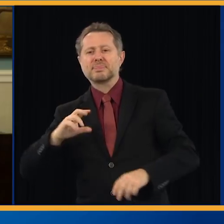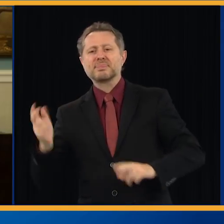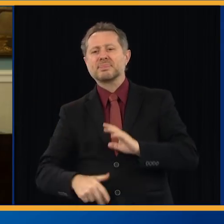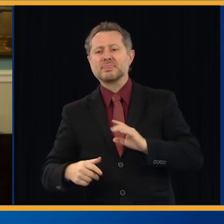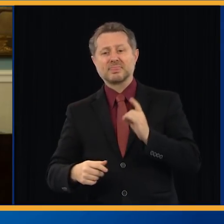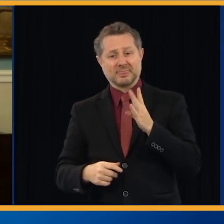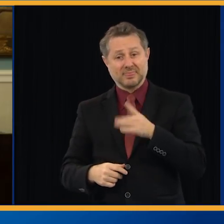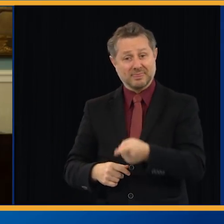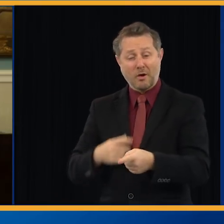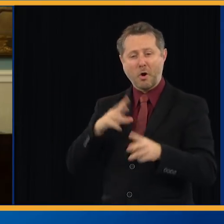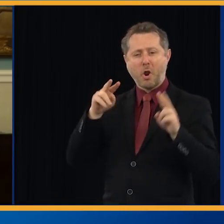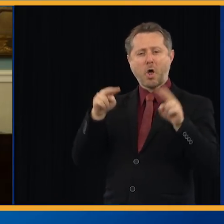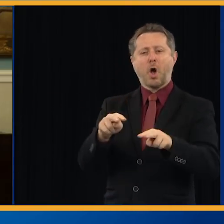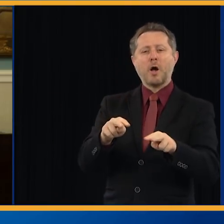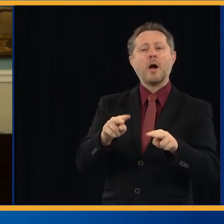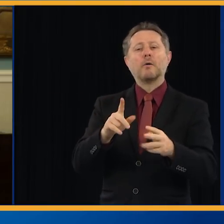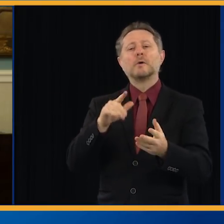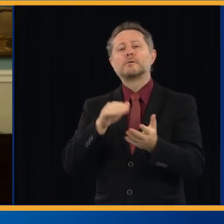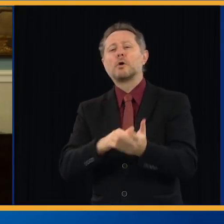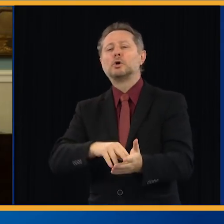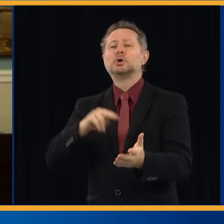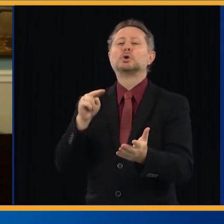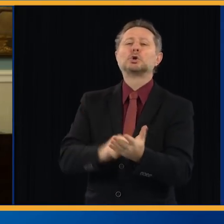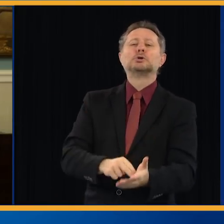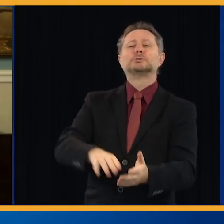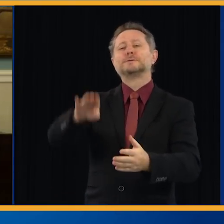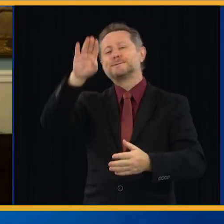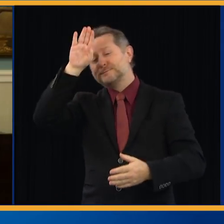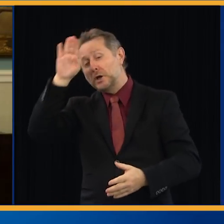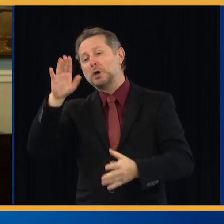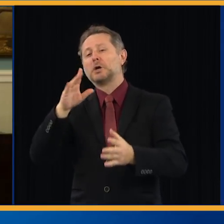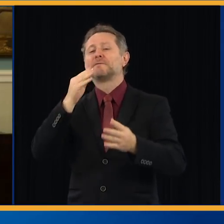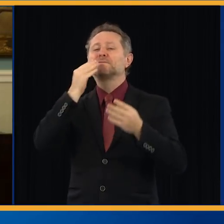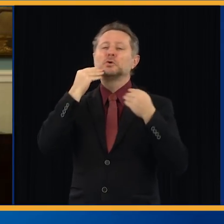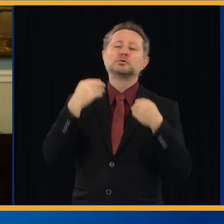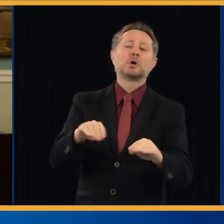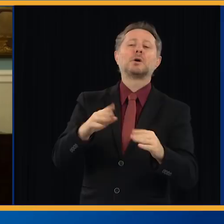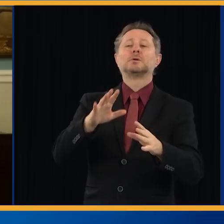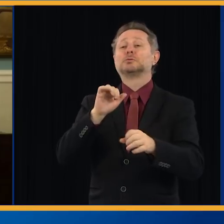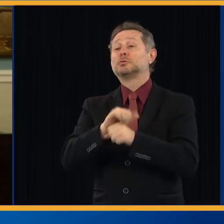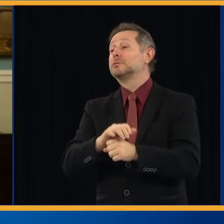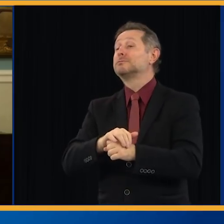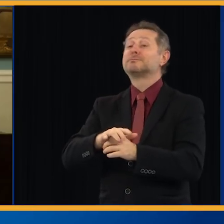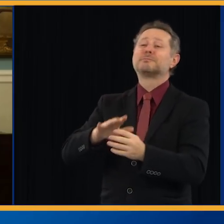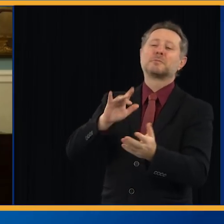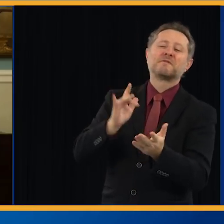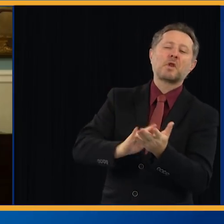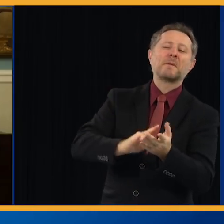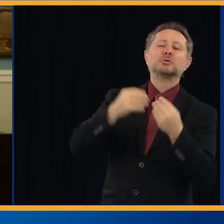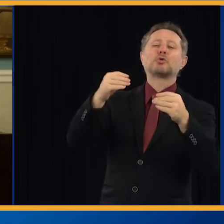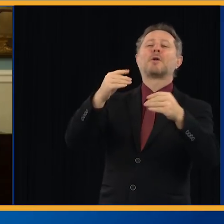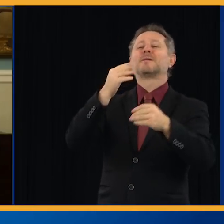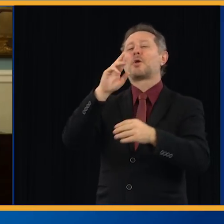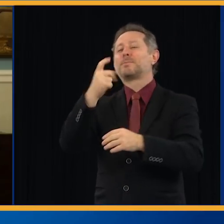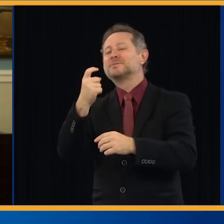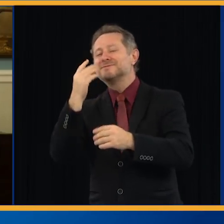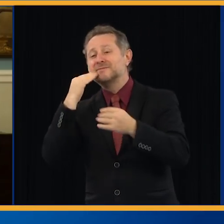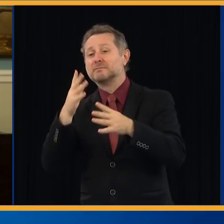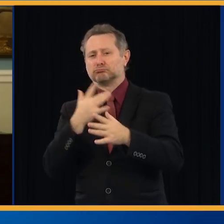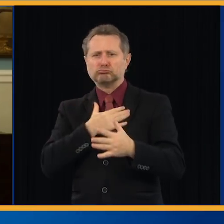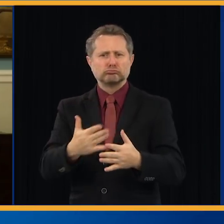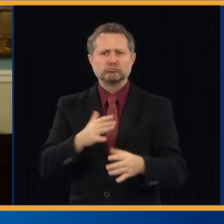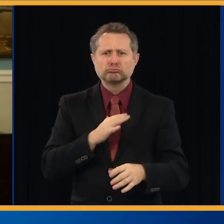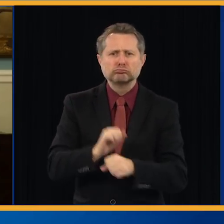the first responders, the grocery store workers, the pharmacists, everyone who came forward. And, Governor, I know you